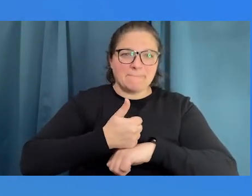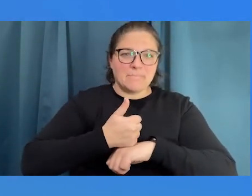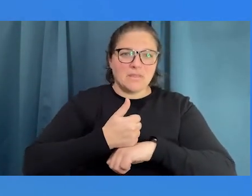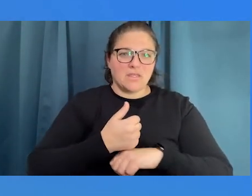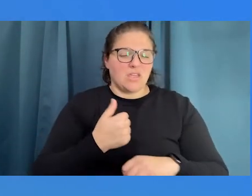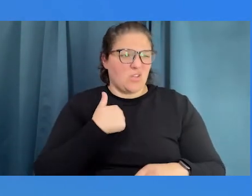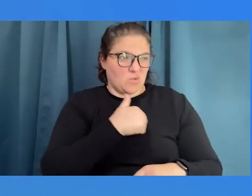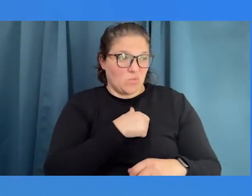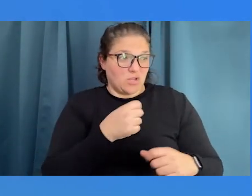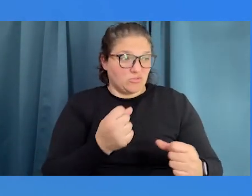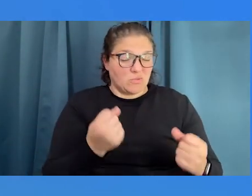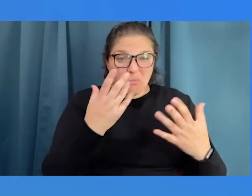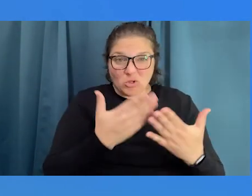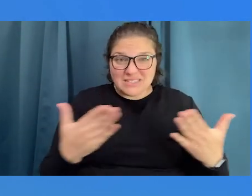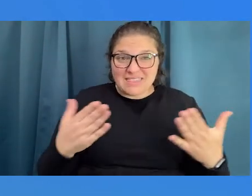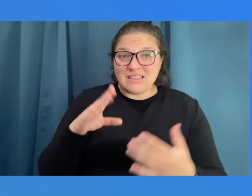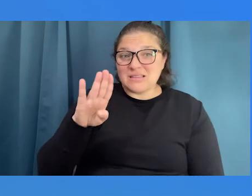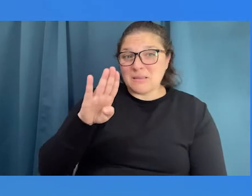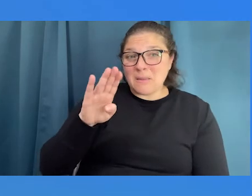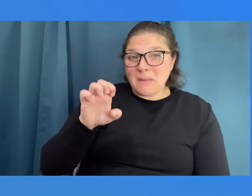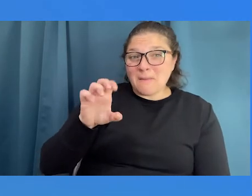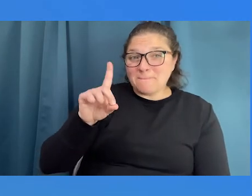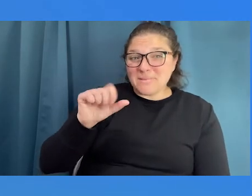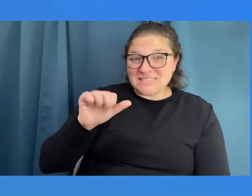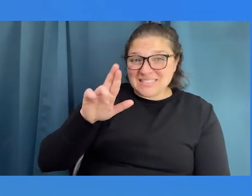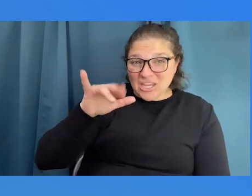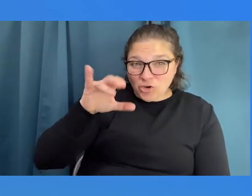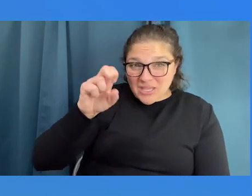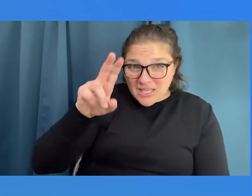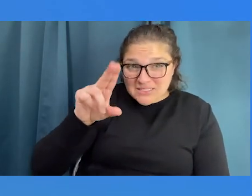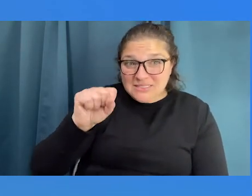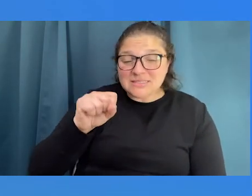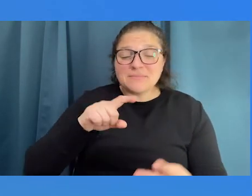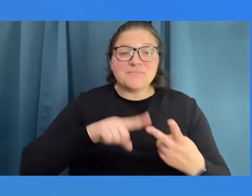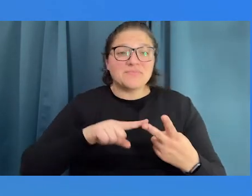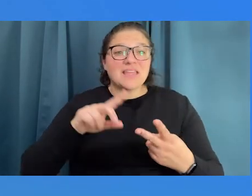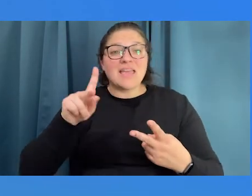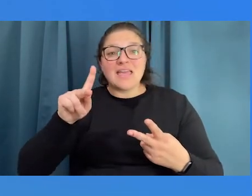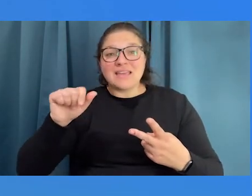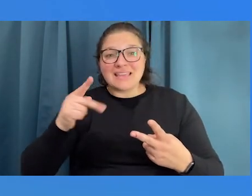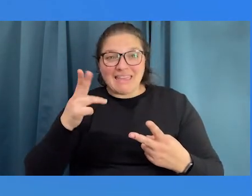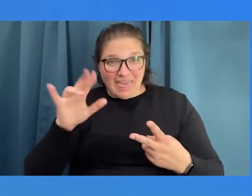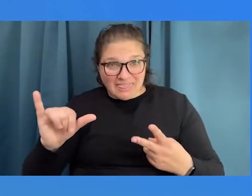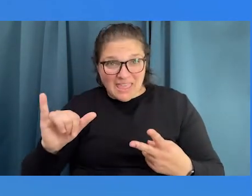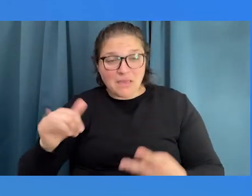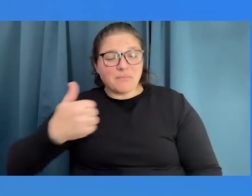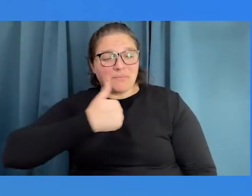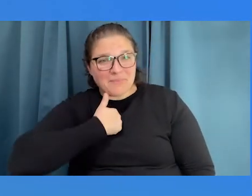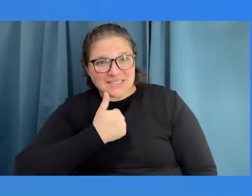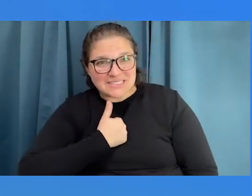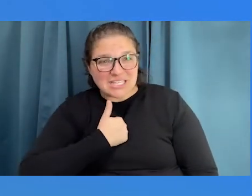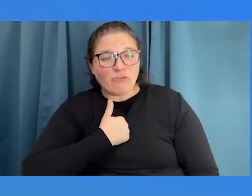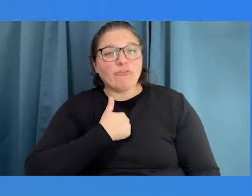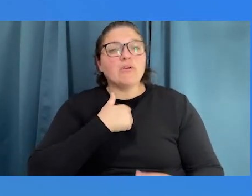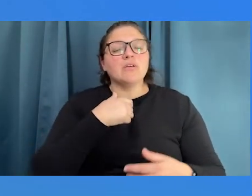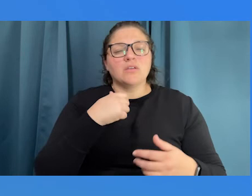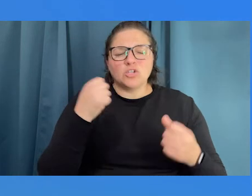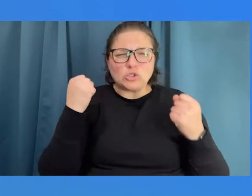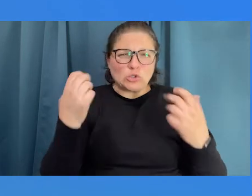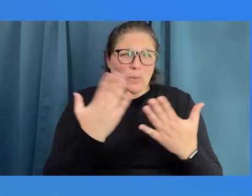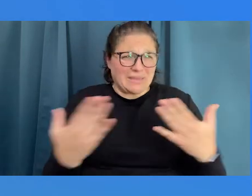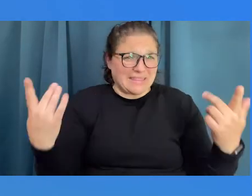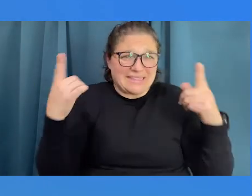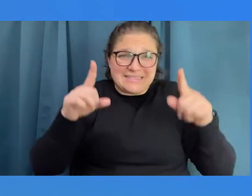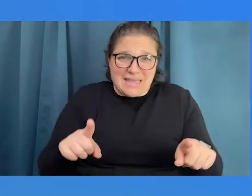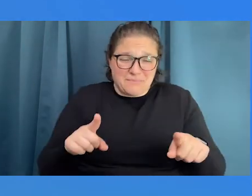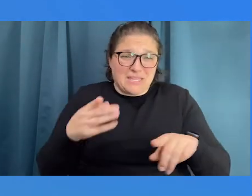we're multitasking with Darius, myself, Kathy. We have a lot of other things going on in our life, so we just couldn't make any kind